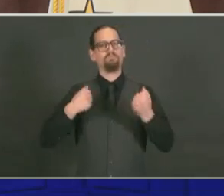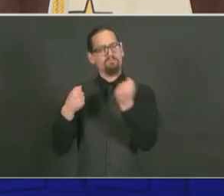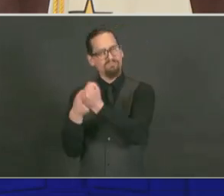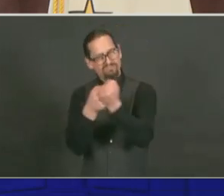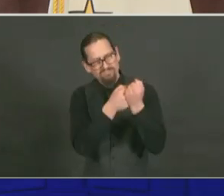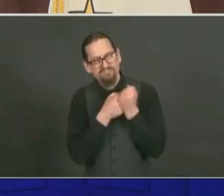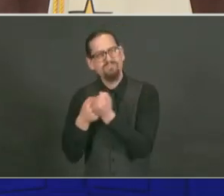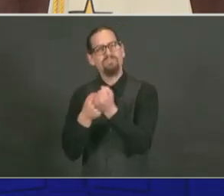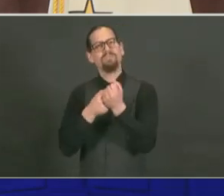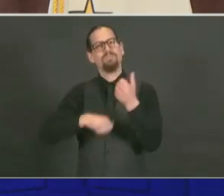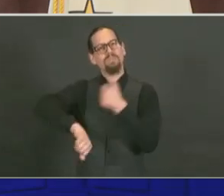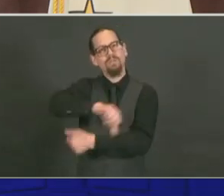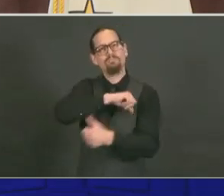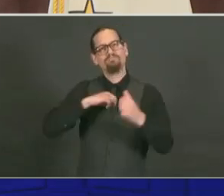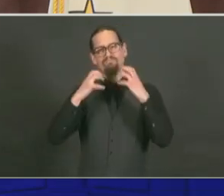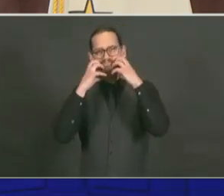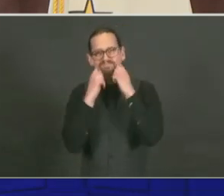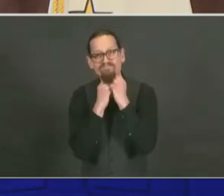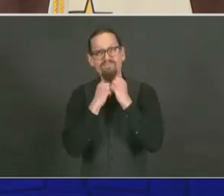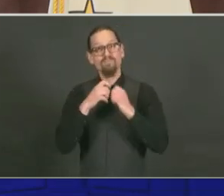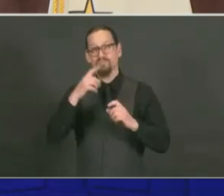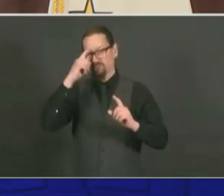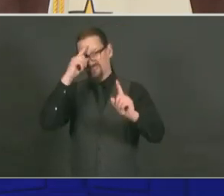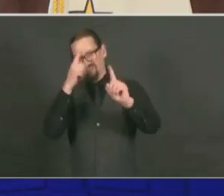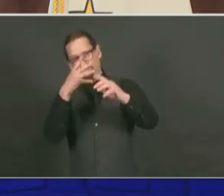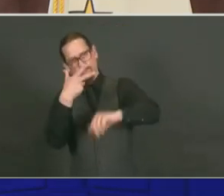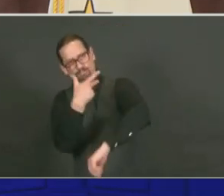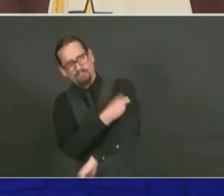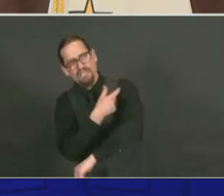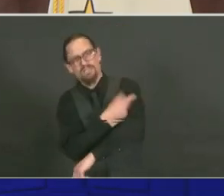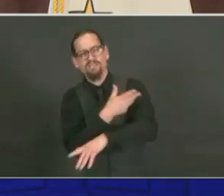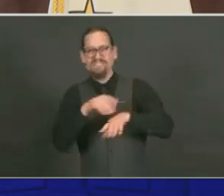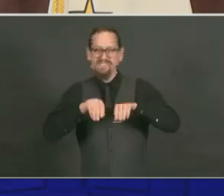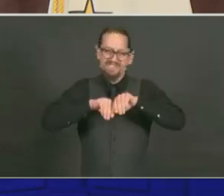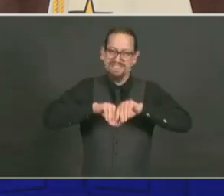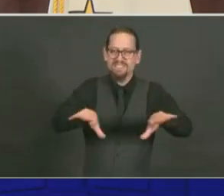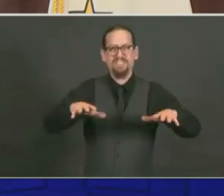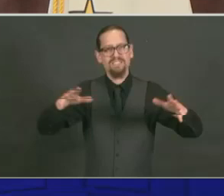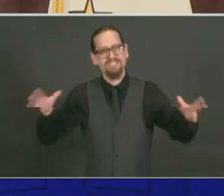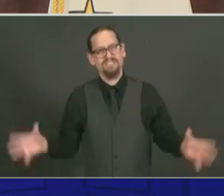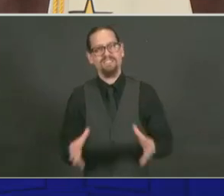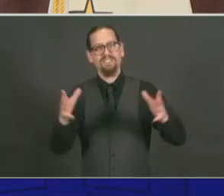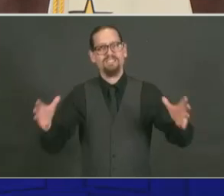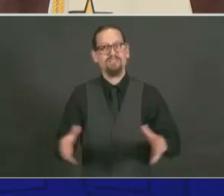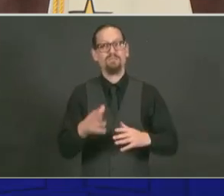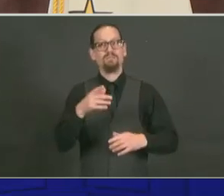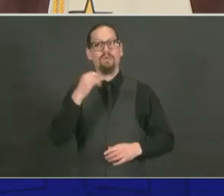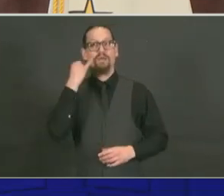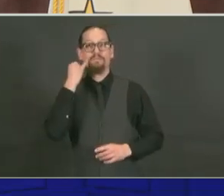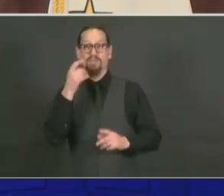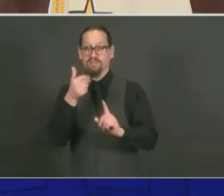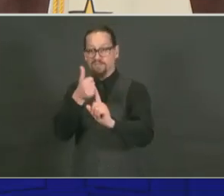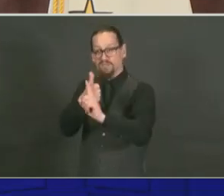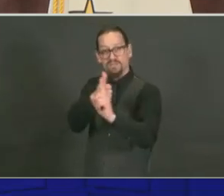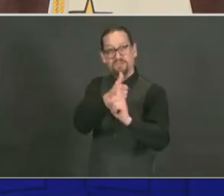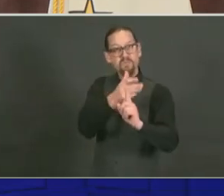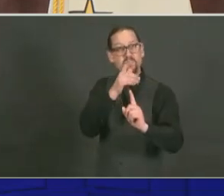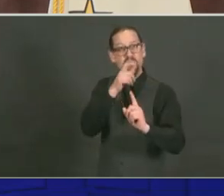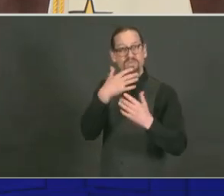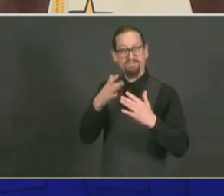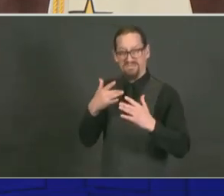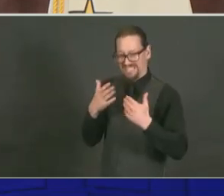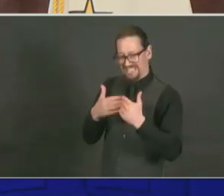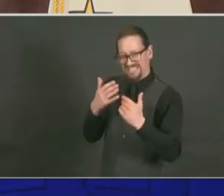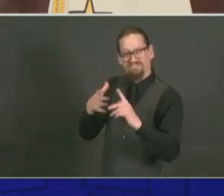vaccine rollout, let's keep making sure that those who are at highest risk of hospitalizations and death stay at the front of the